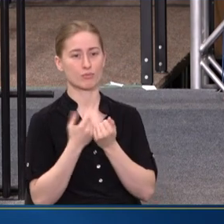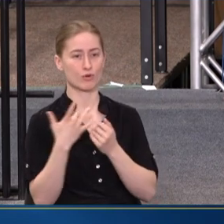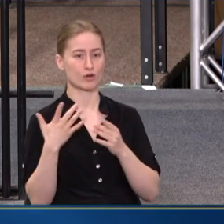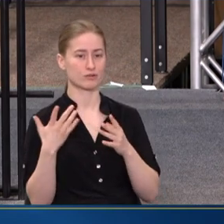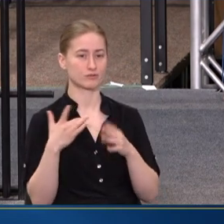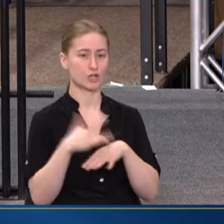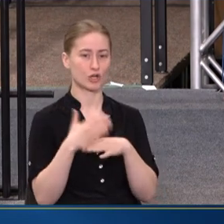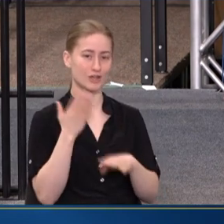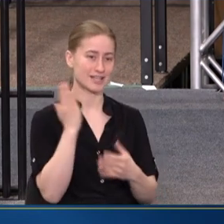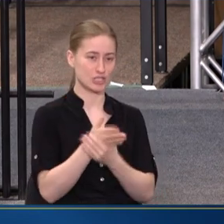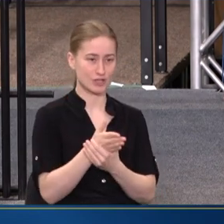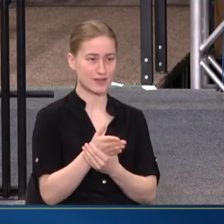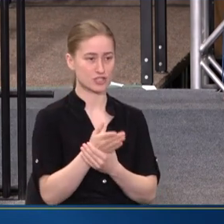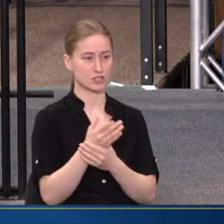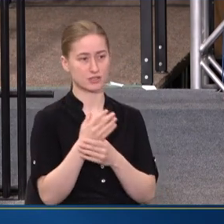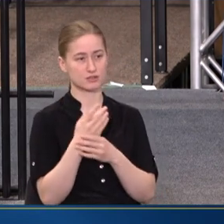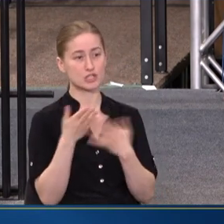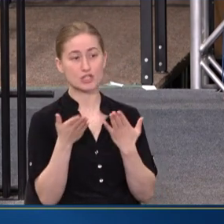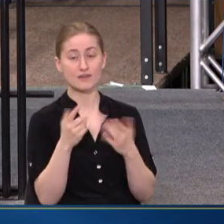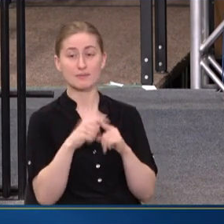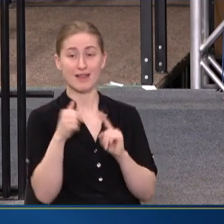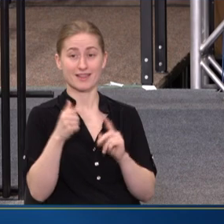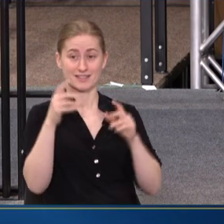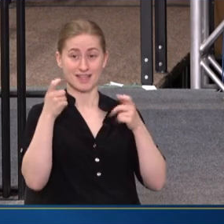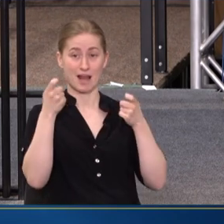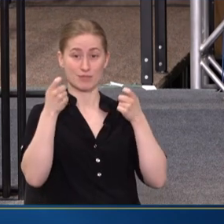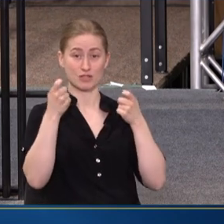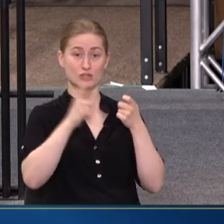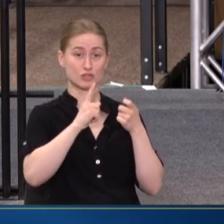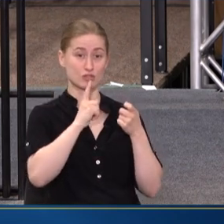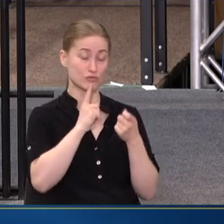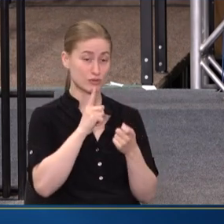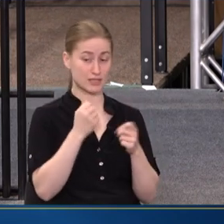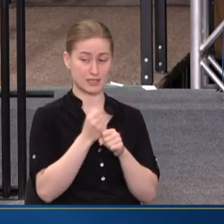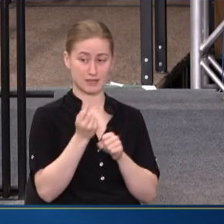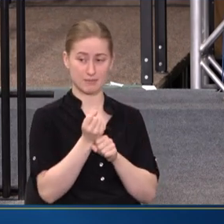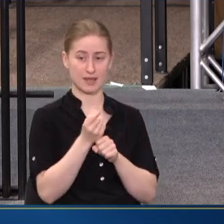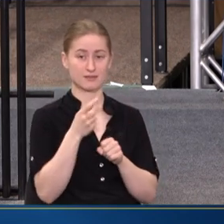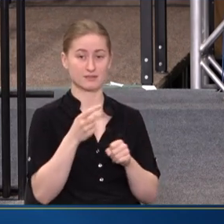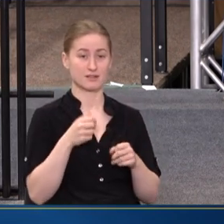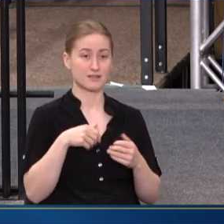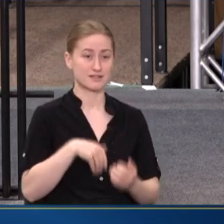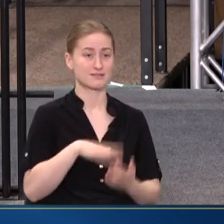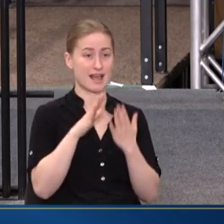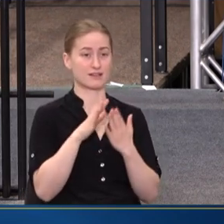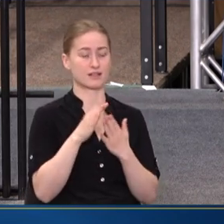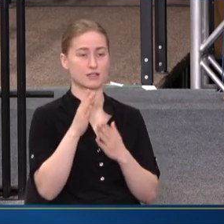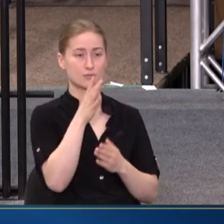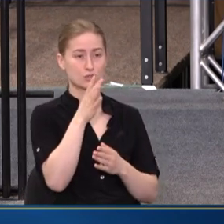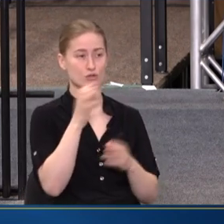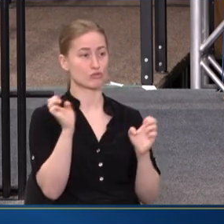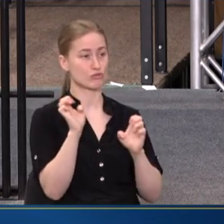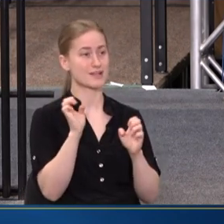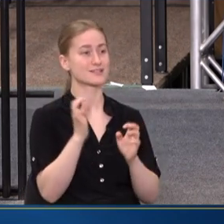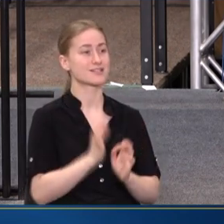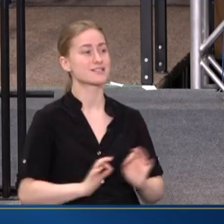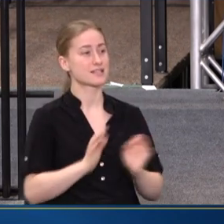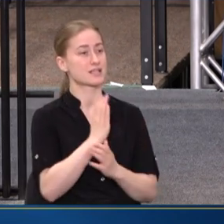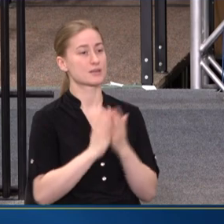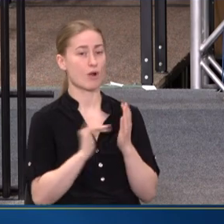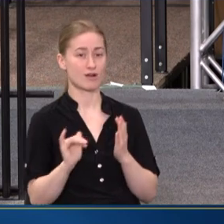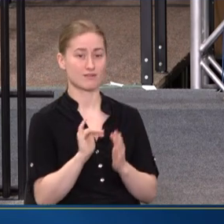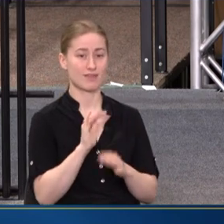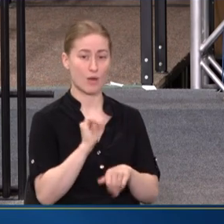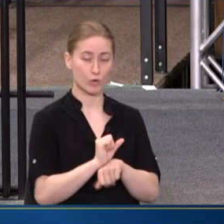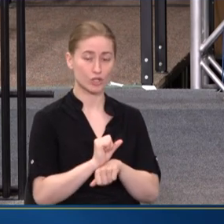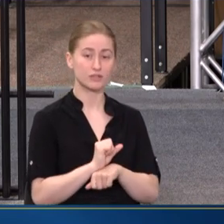INTERVENTION SERVICES. BUT THIS ADMINISTRATION HAS MADE TACKLING THE MATERNAL MORTALITY CRISIS A KEY PART OF THAT WORK.